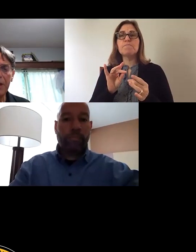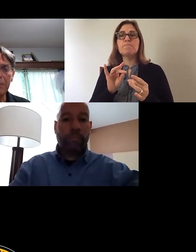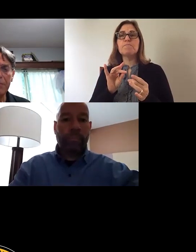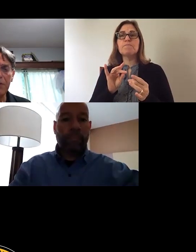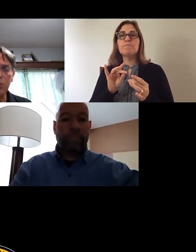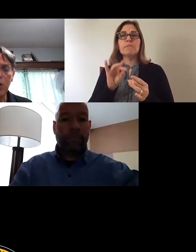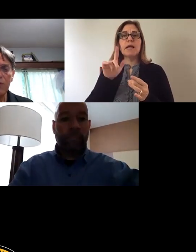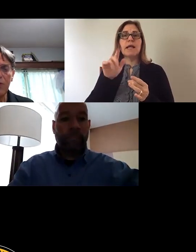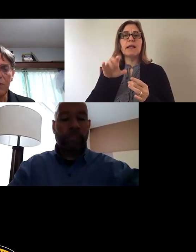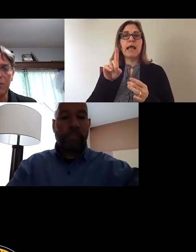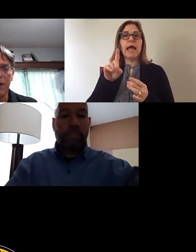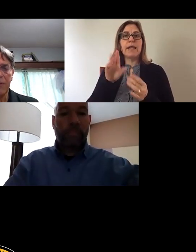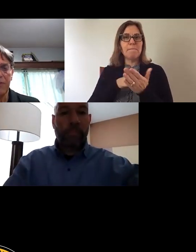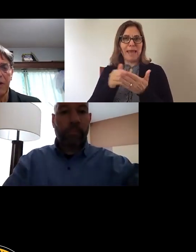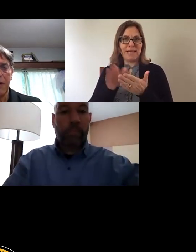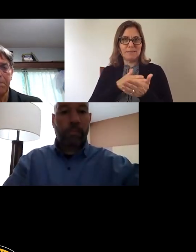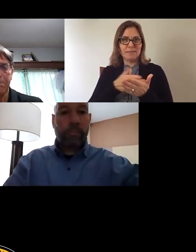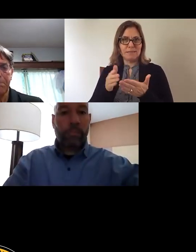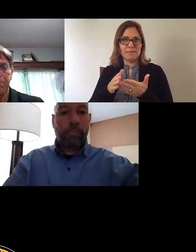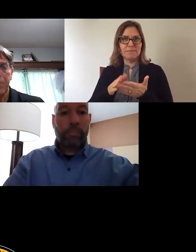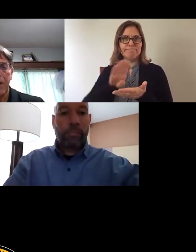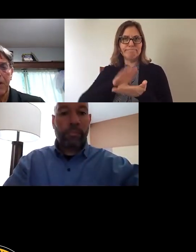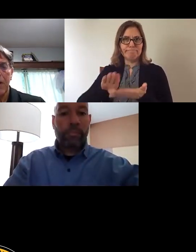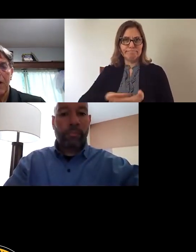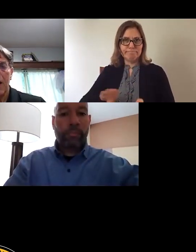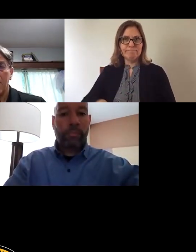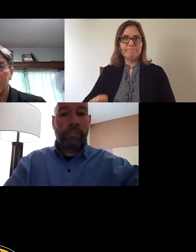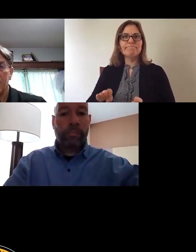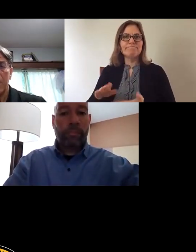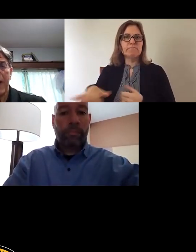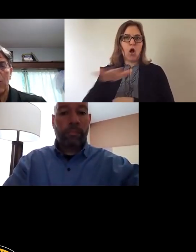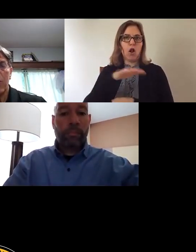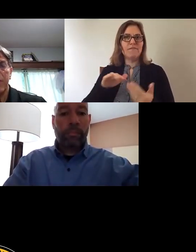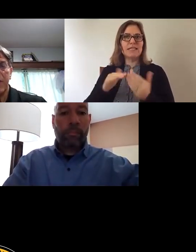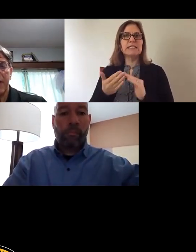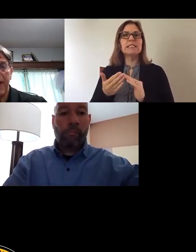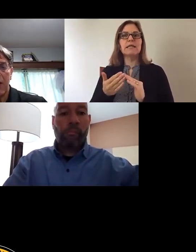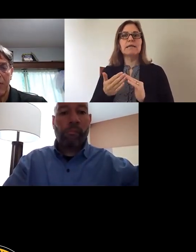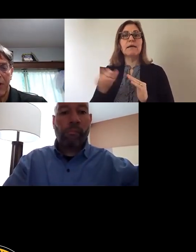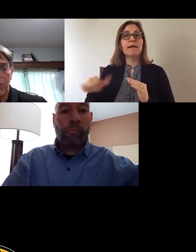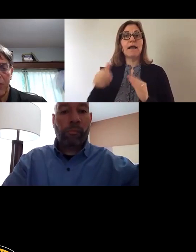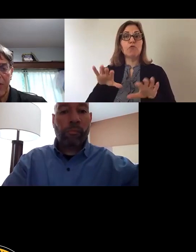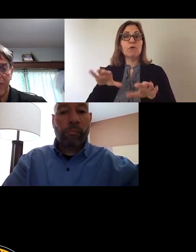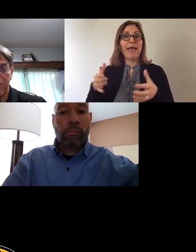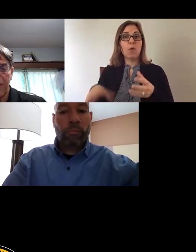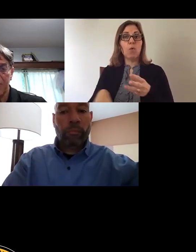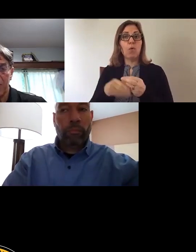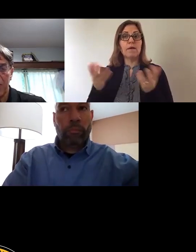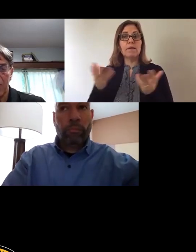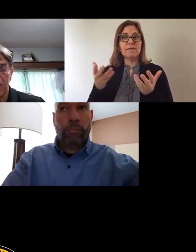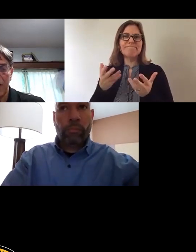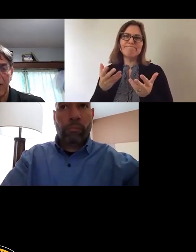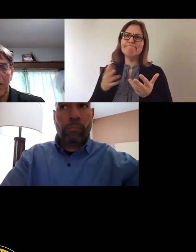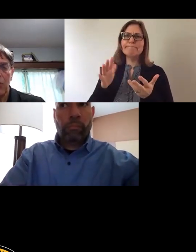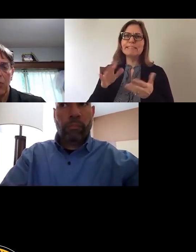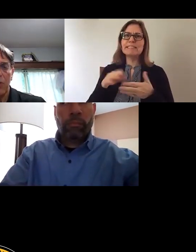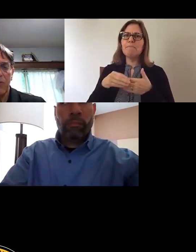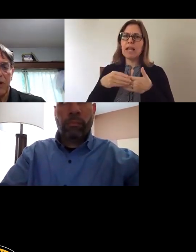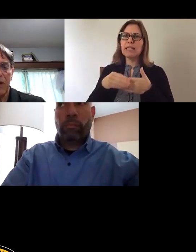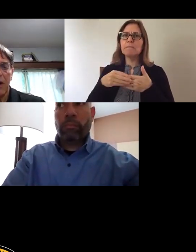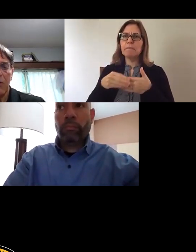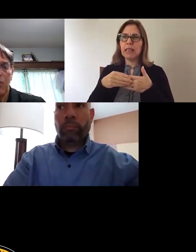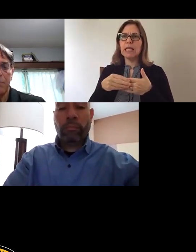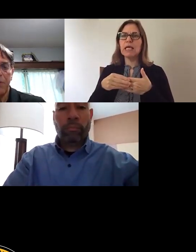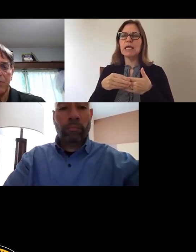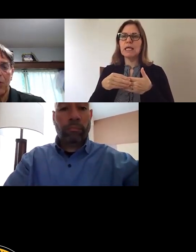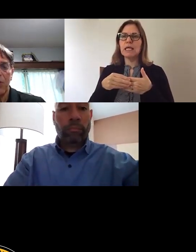lead paint abatement as well, too, throughout the city. Uh, the other category that they had on there, which has some flexibility on it, is